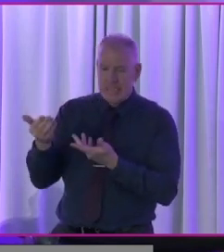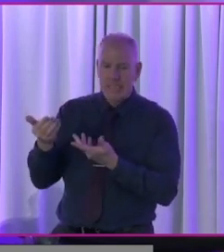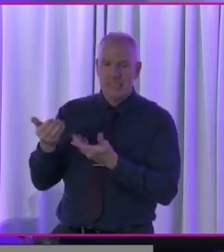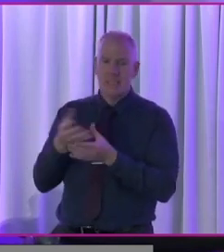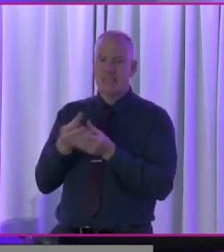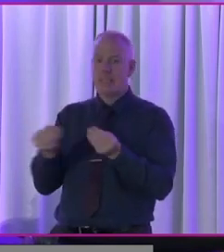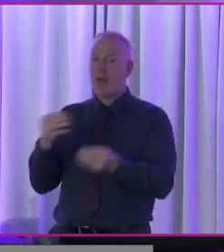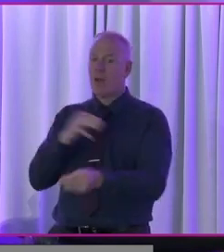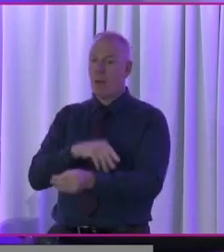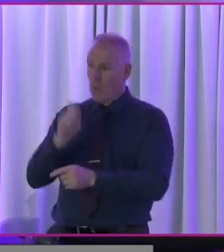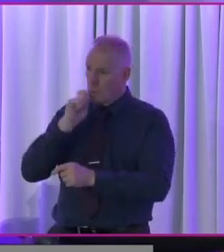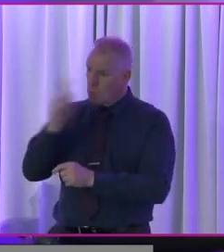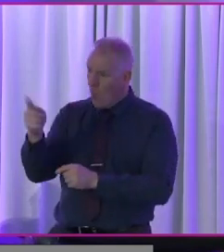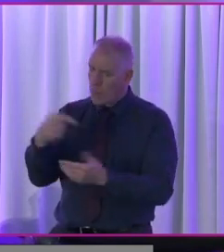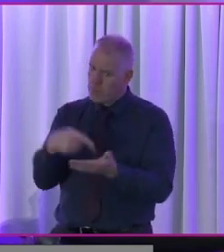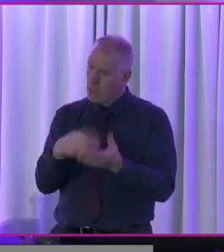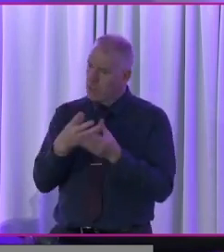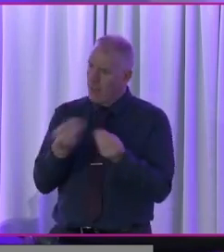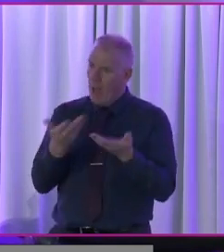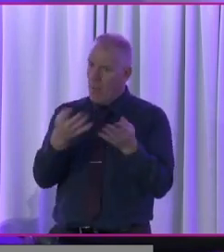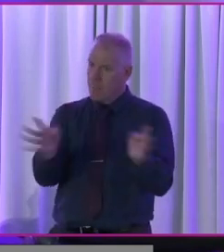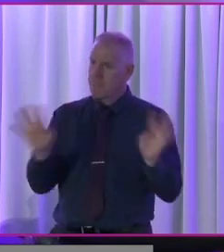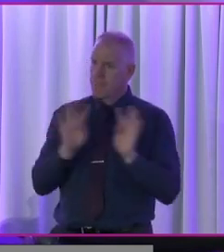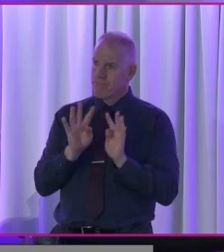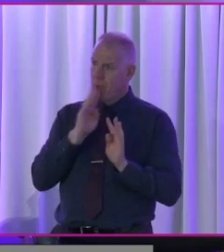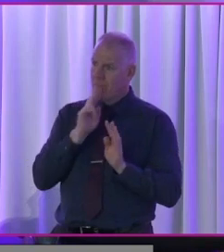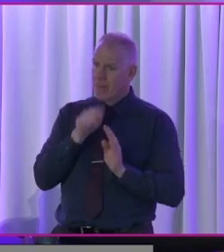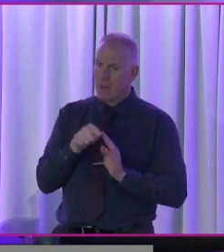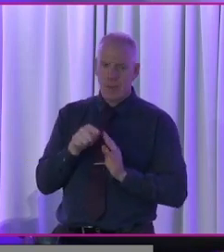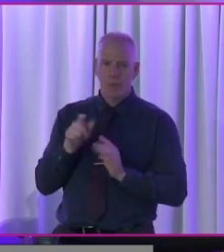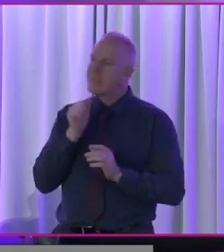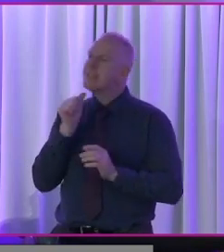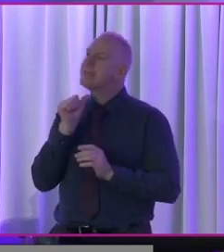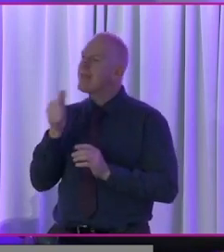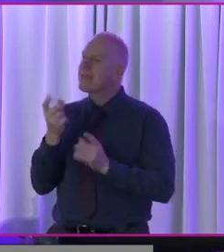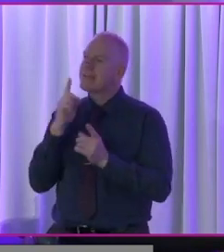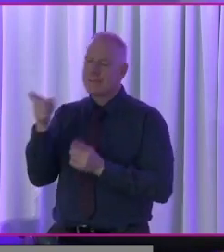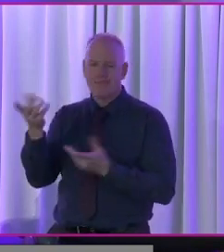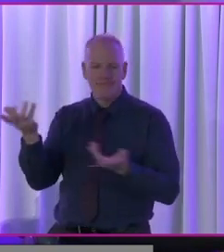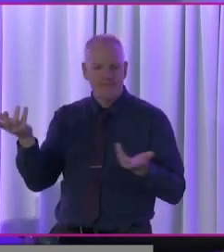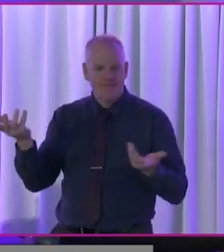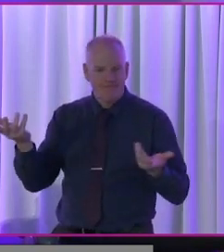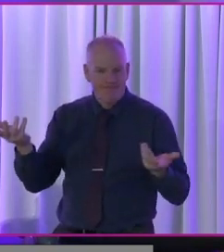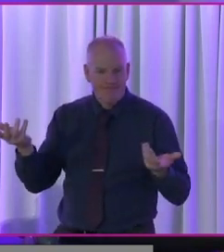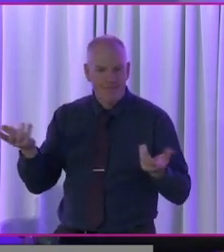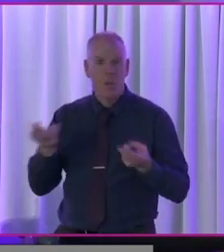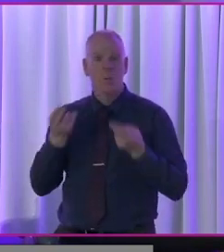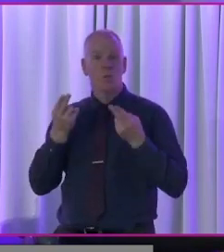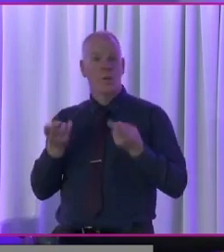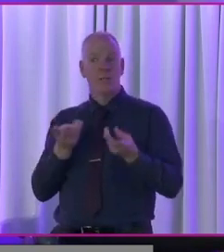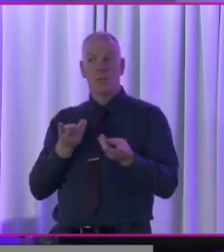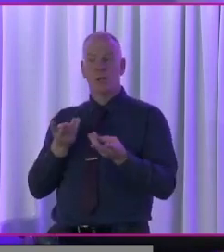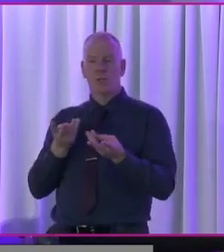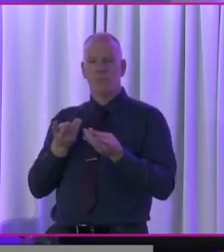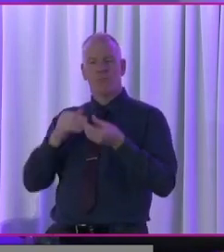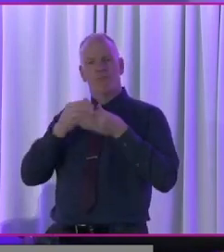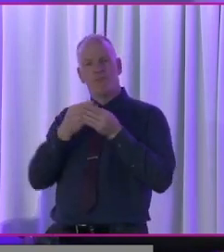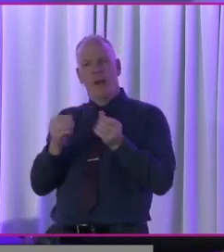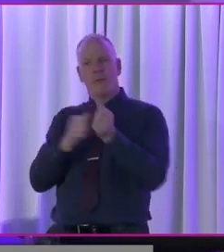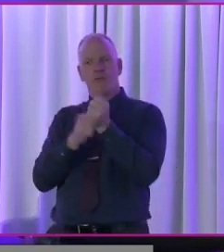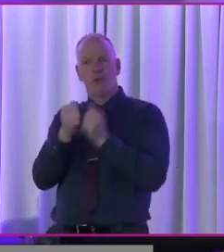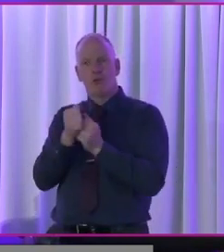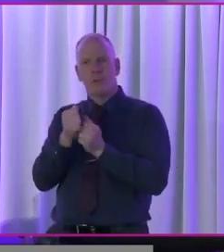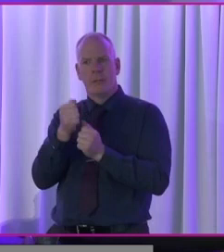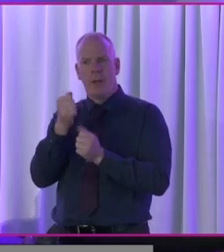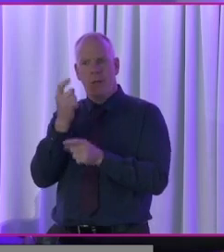solution was brought forward, but unfortunately it wasn't acted upon. Uh, so we, we need to work on those structures around